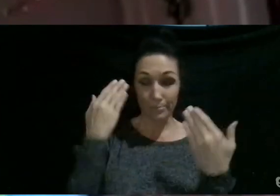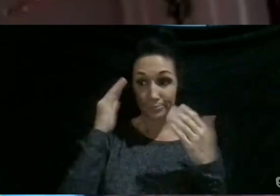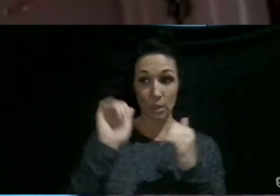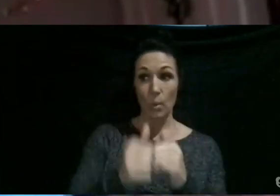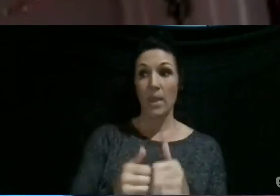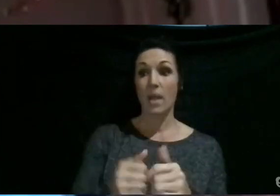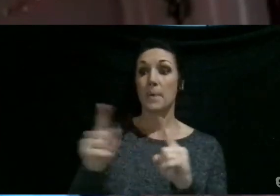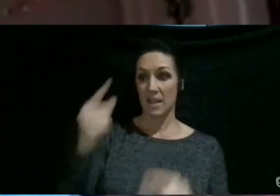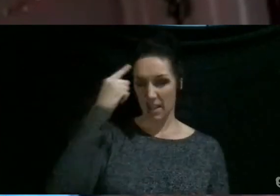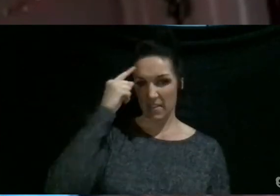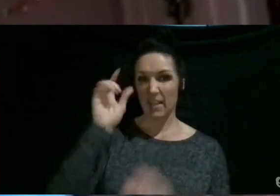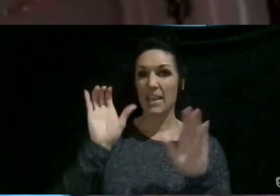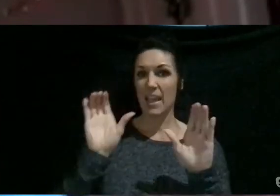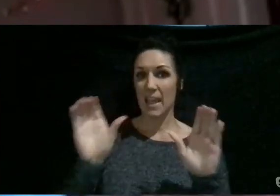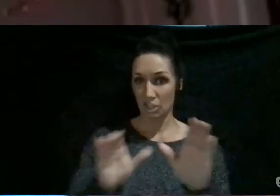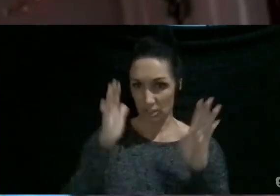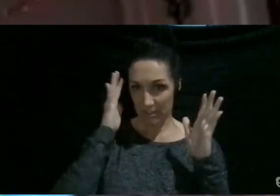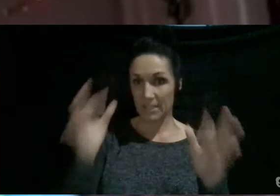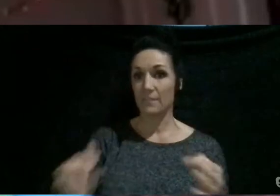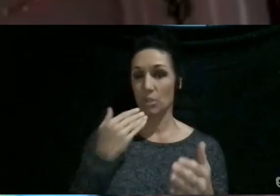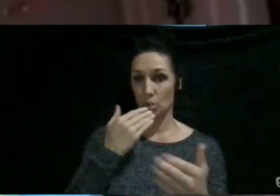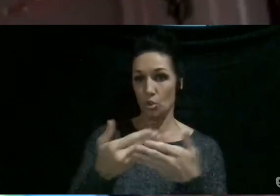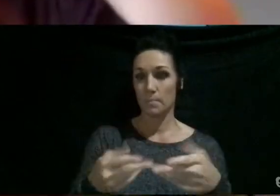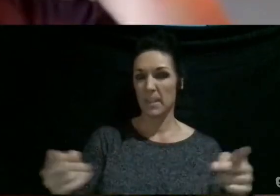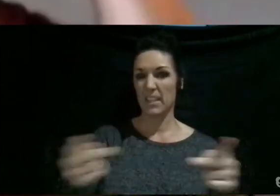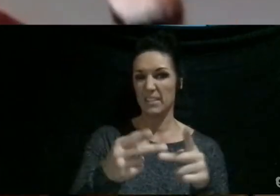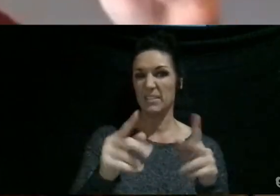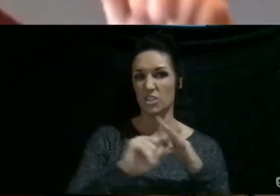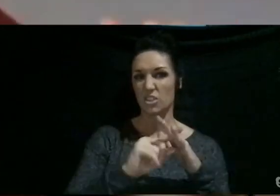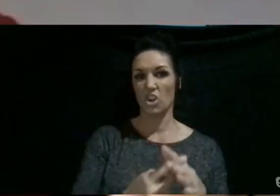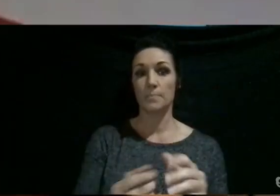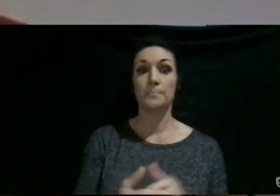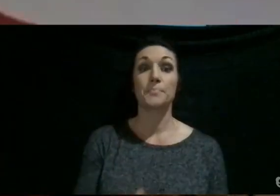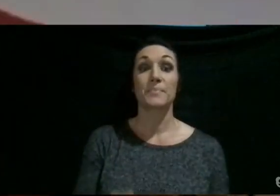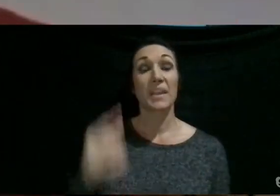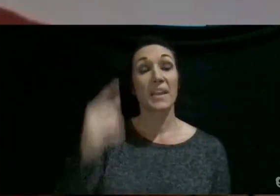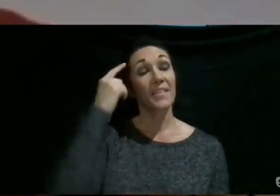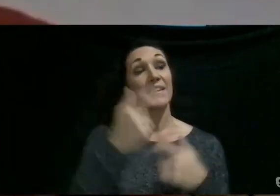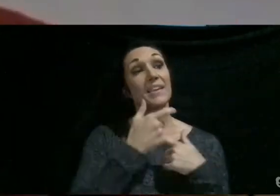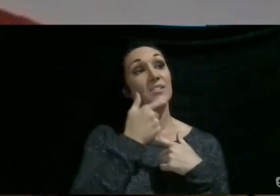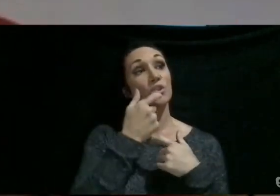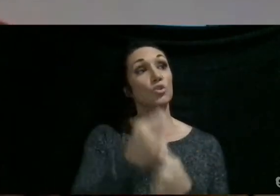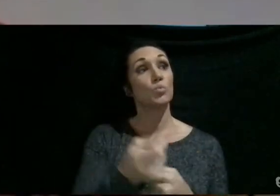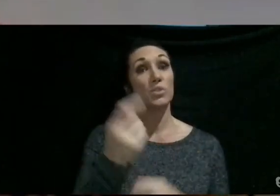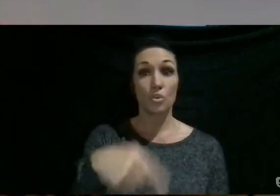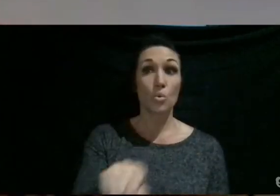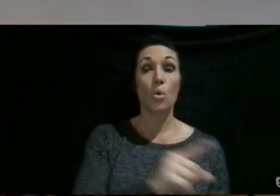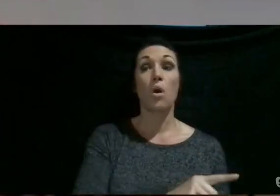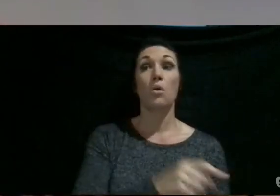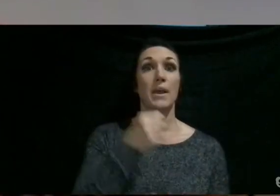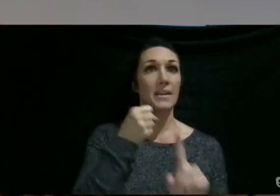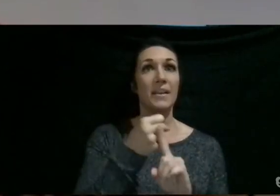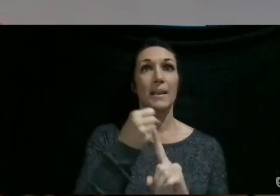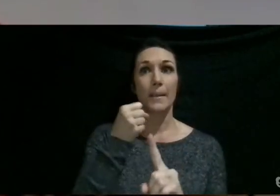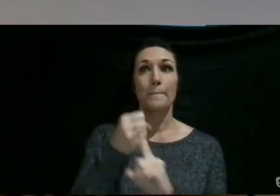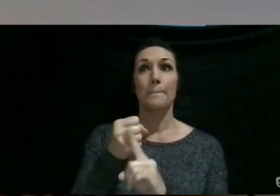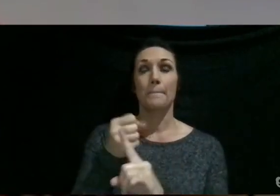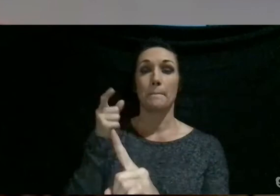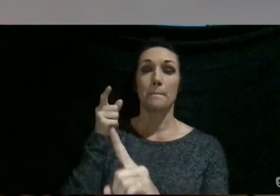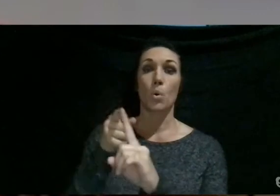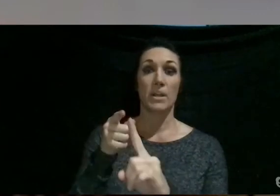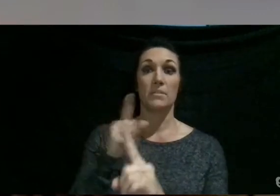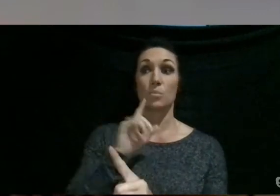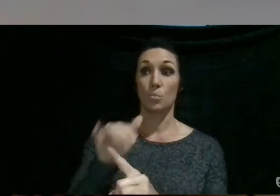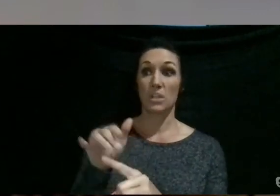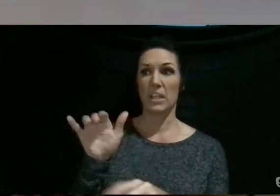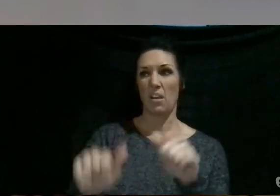actions definitely are, is a good place to start for that. I think it's interesting that you're all kind of hitting this point of like, it's really